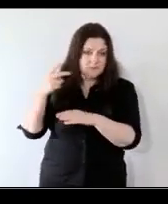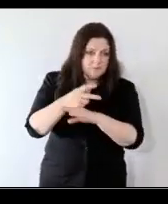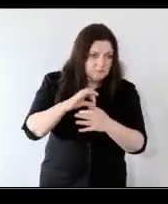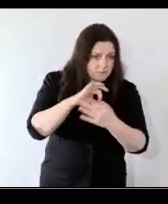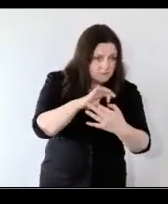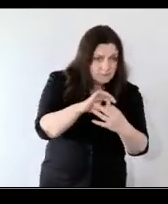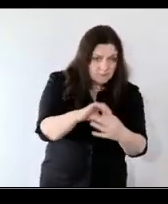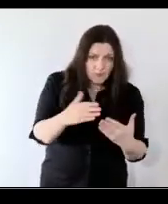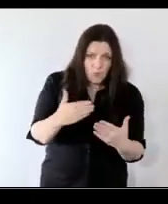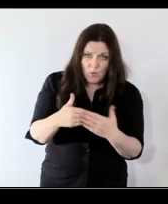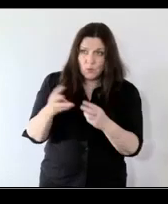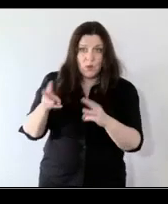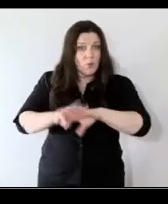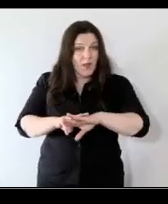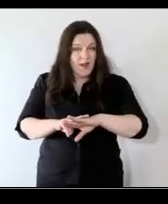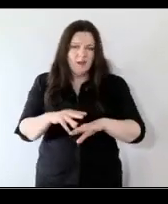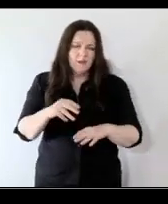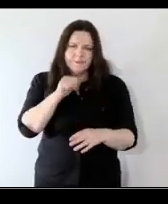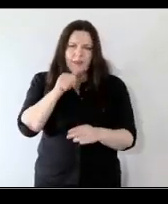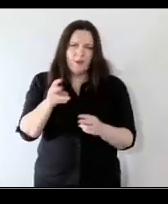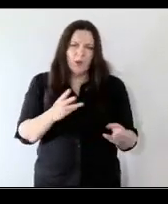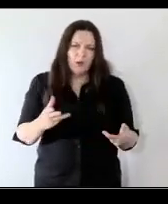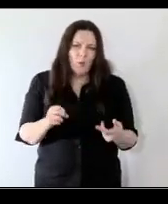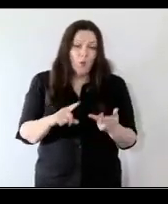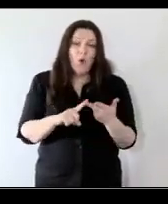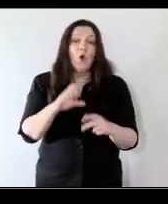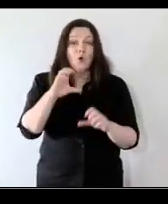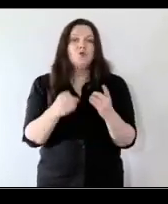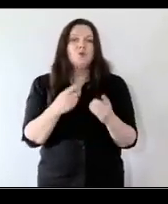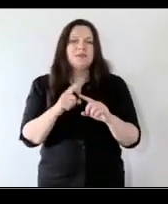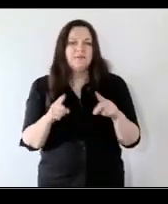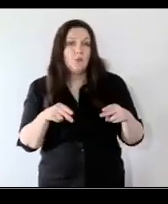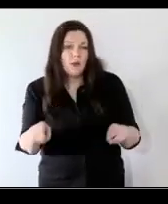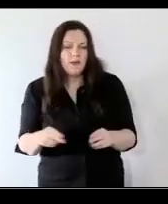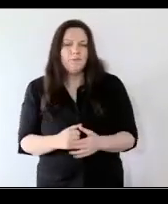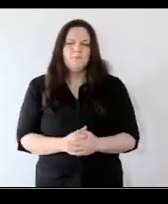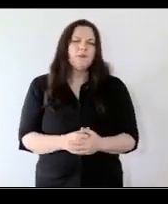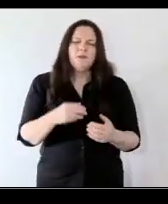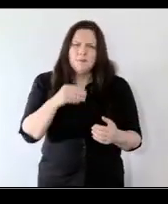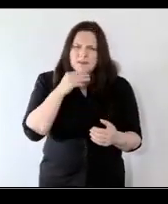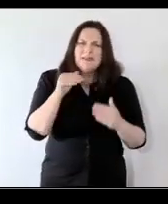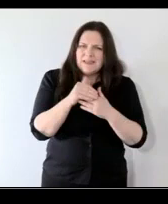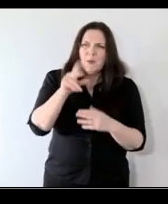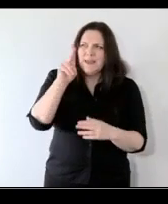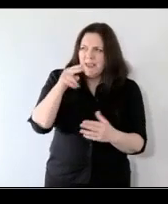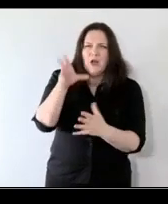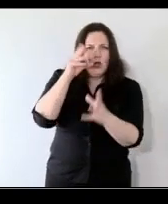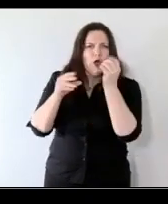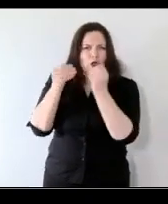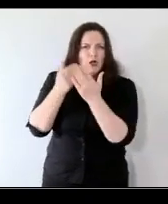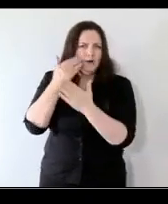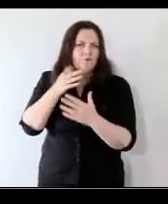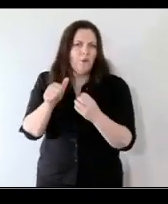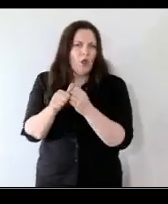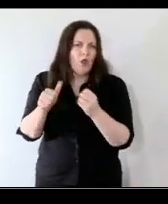so i think it's very important we can draw some lessons from other contexts but it's really important to know